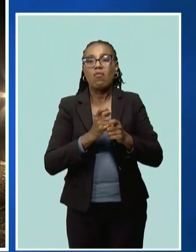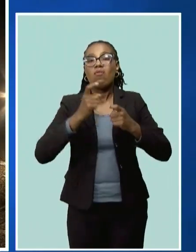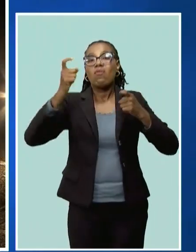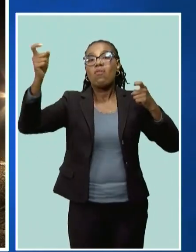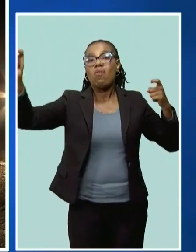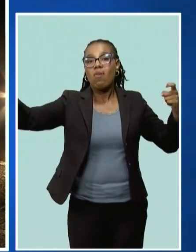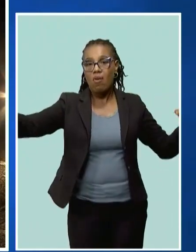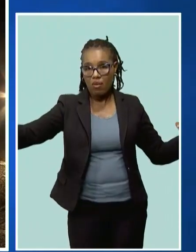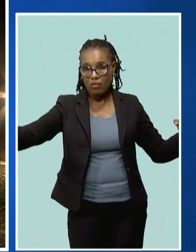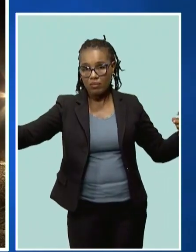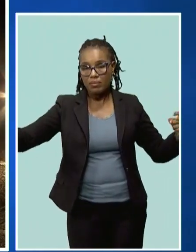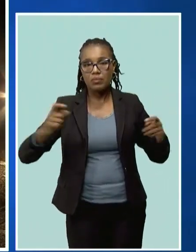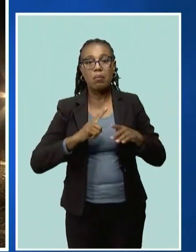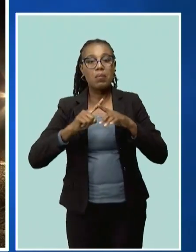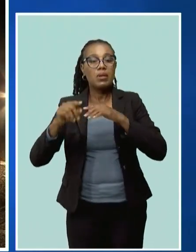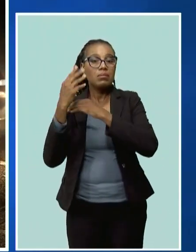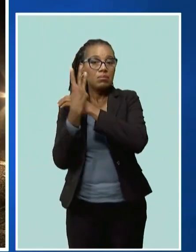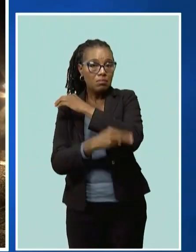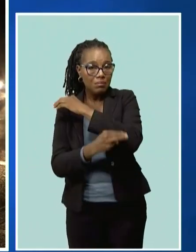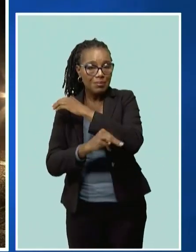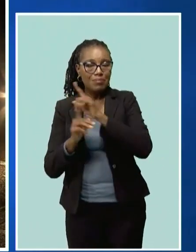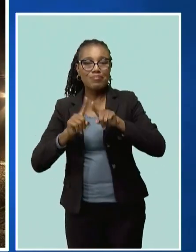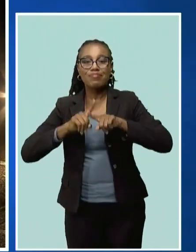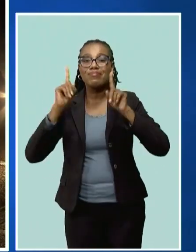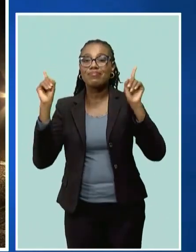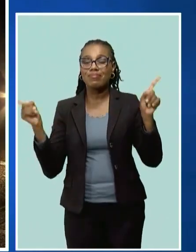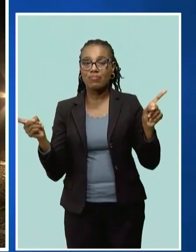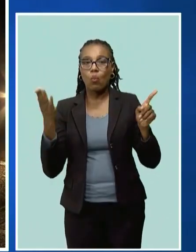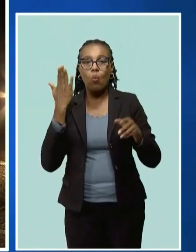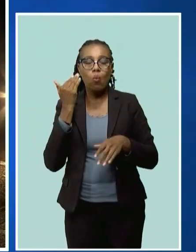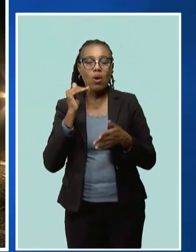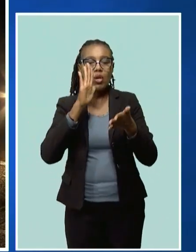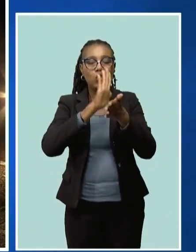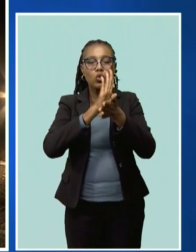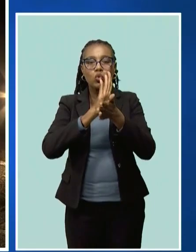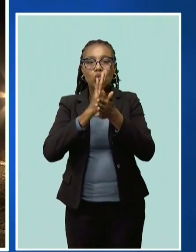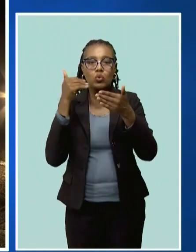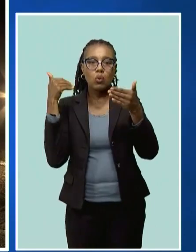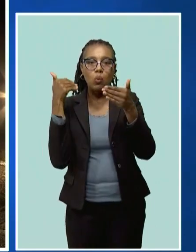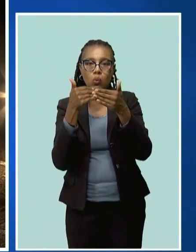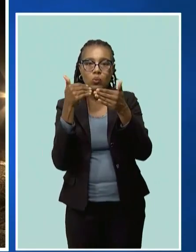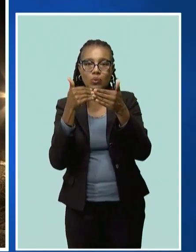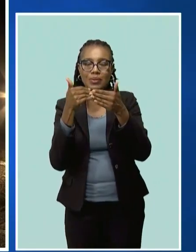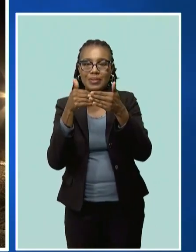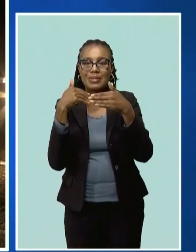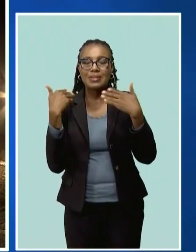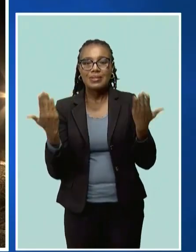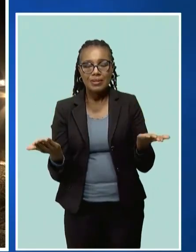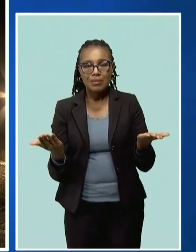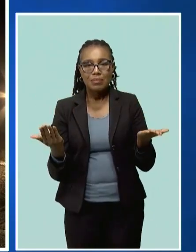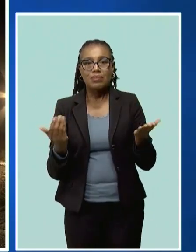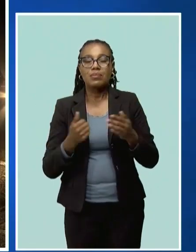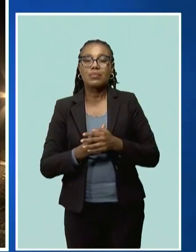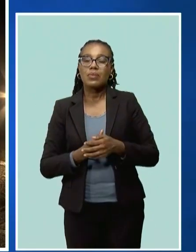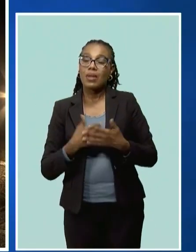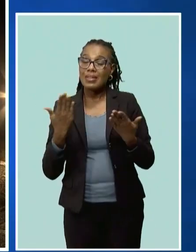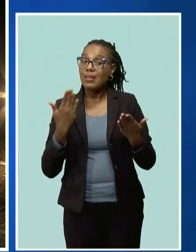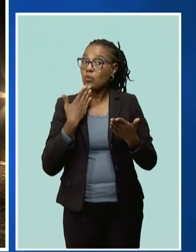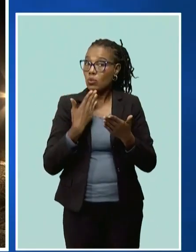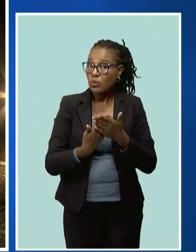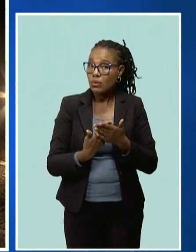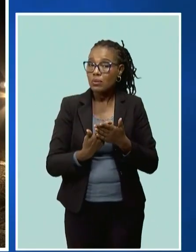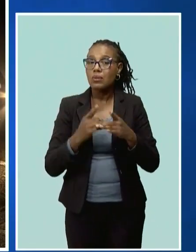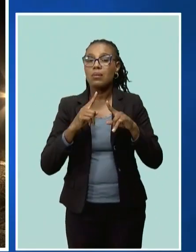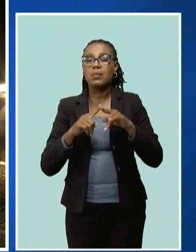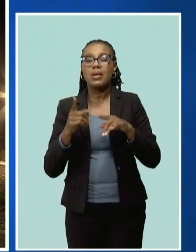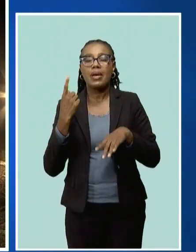to another school. St. Michael is a little bit different because they're close and we can, you know, you can, but you, it's close, which is good, but